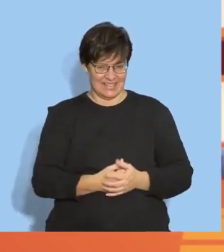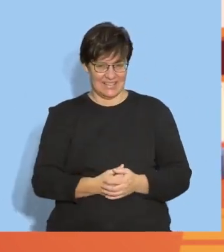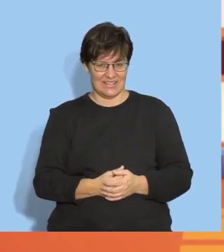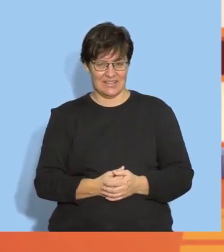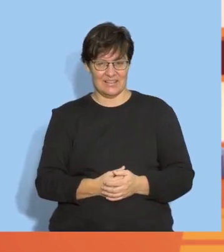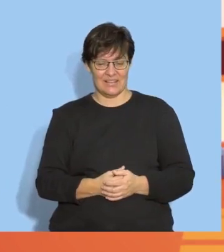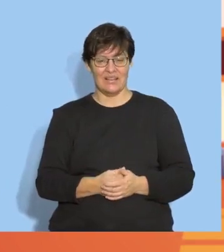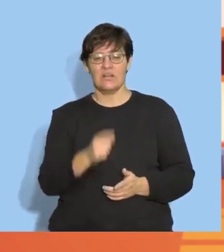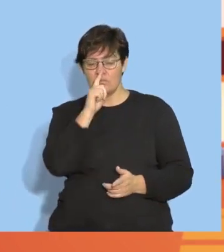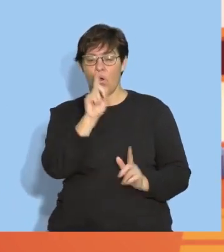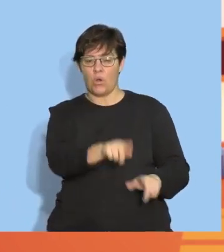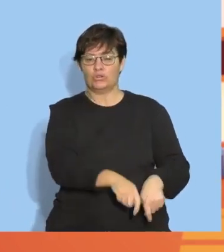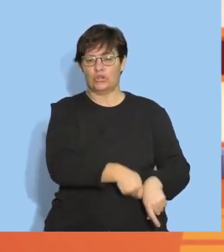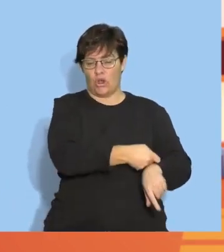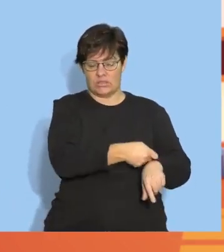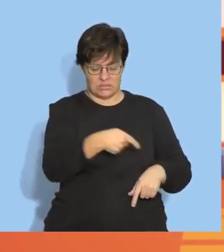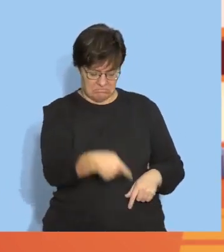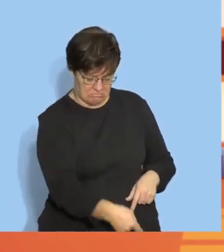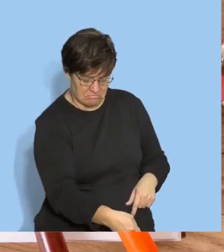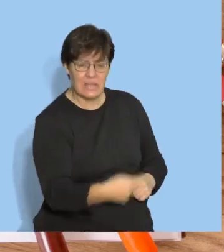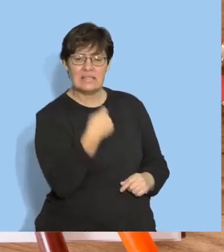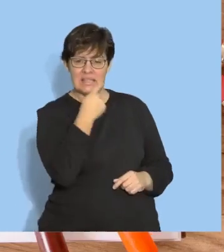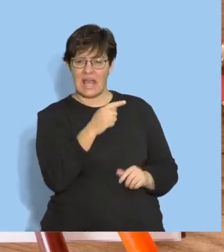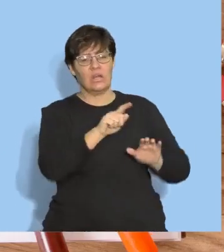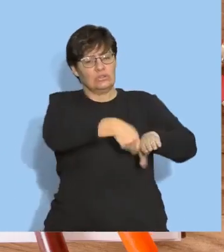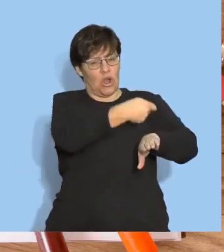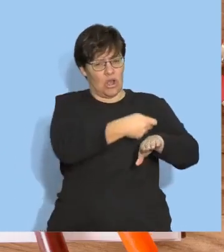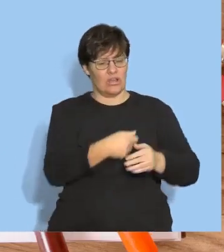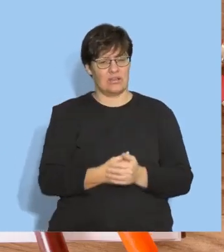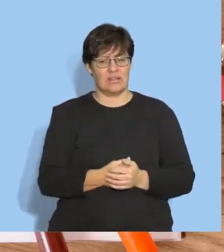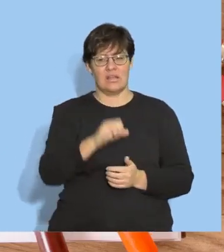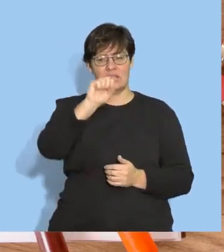Point to your socks. Say socks.